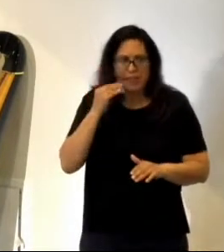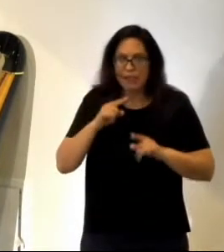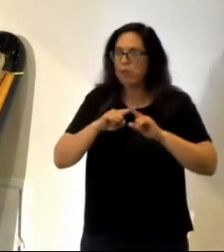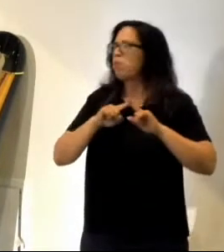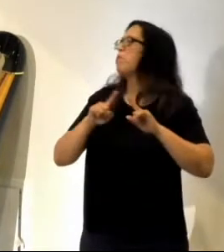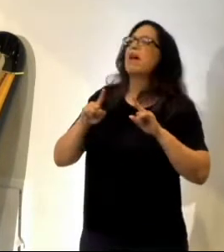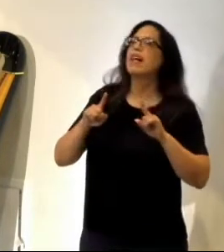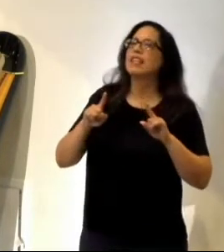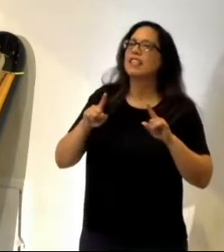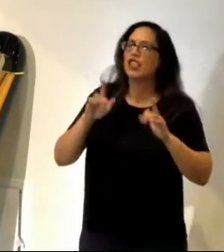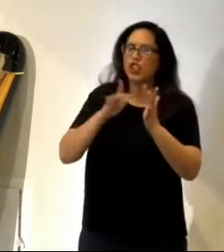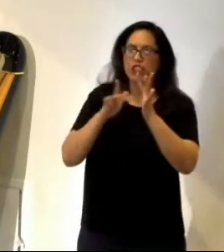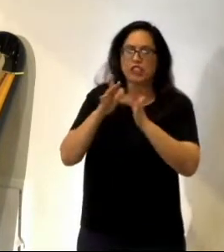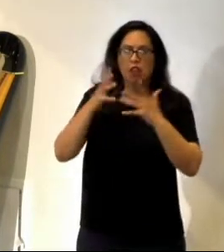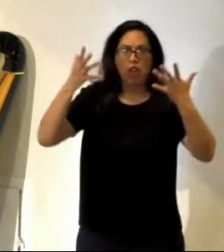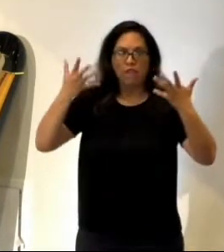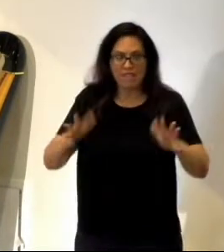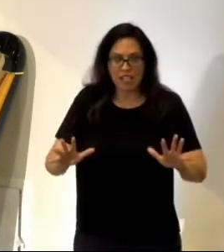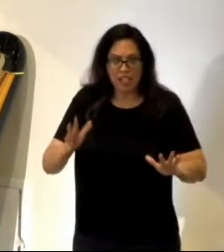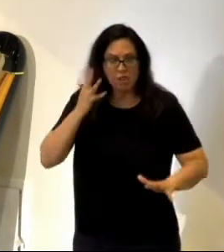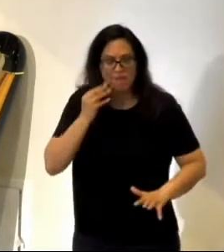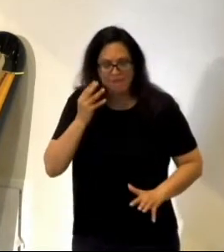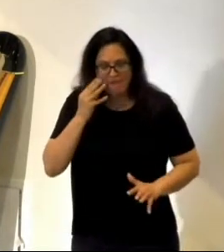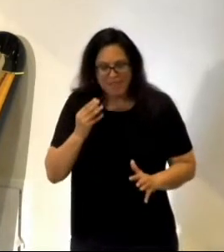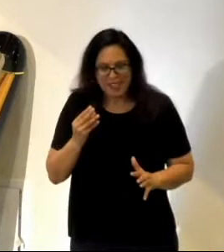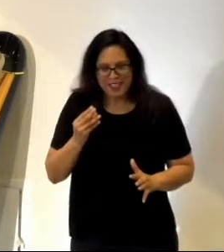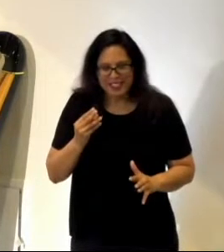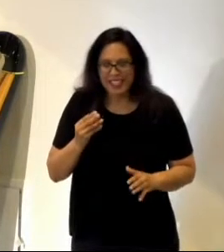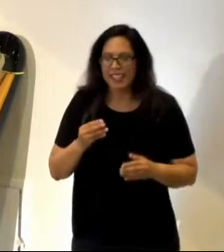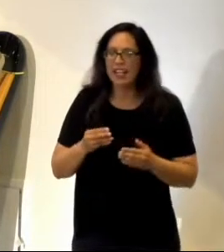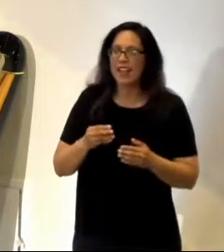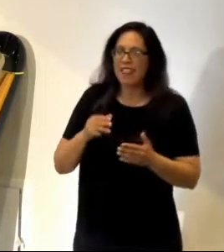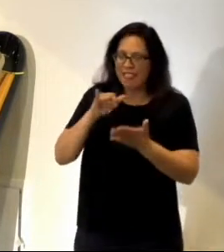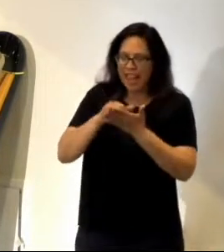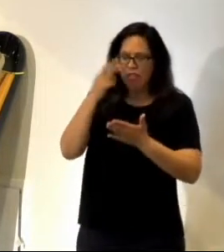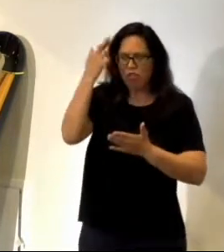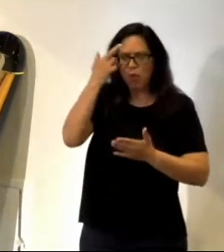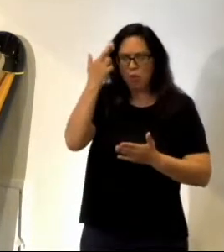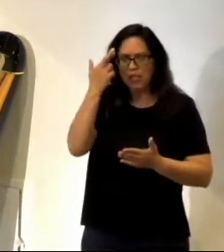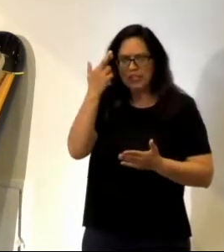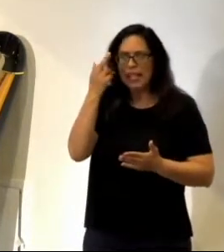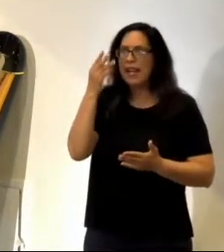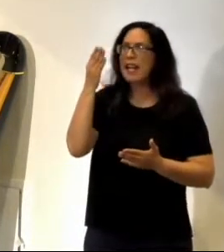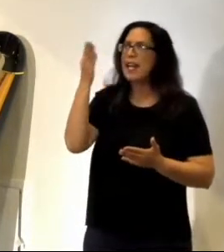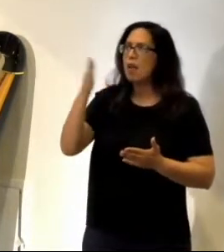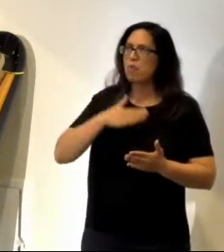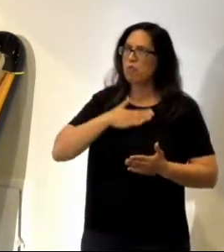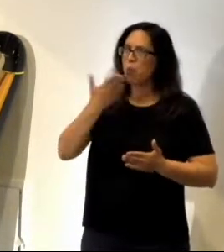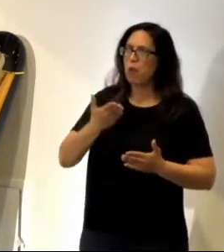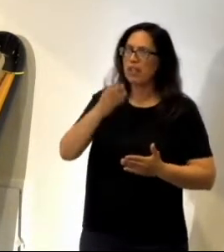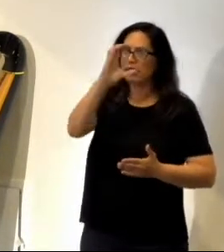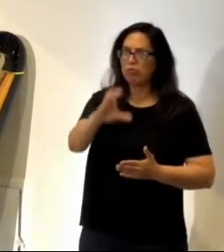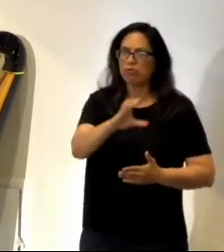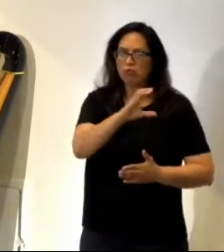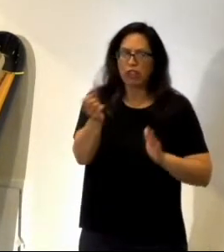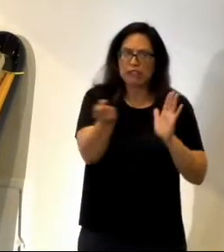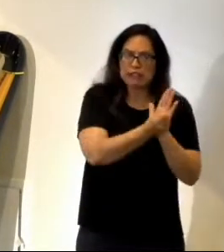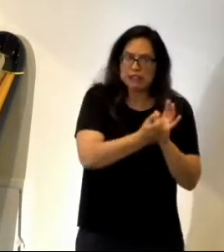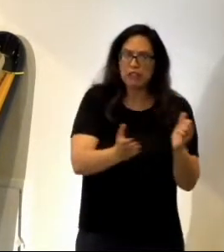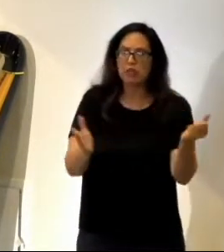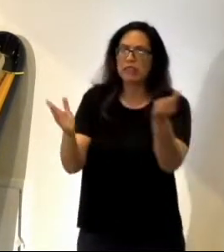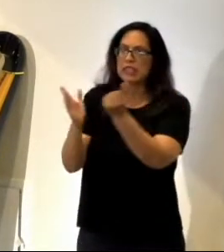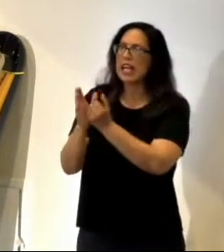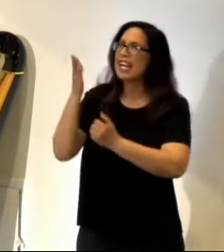already gone ahead of us there. That's why he went to Calvary, so that he might conquer death and provide a